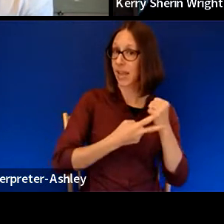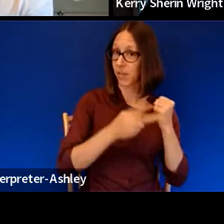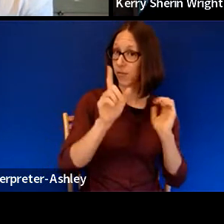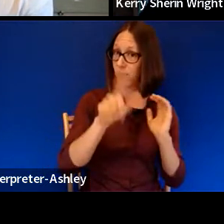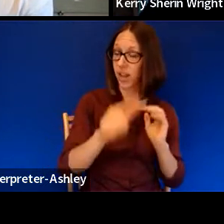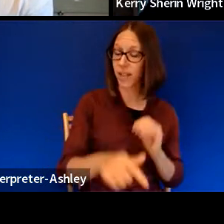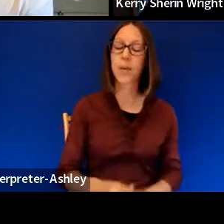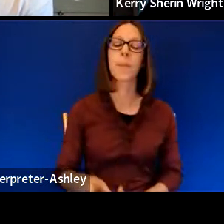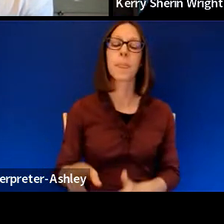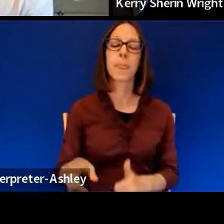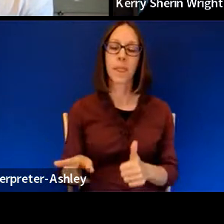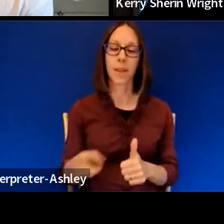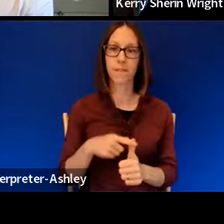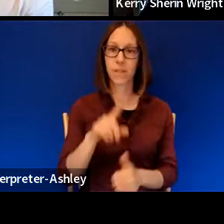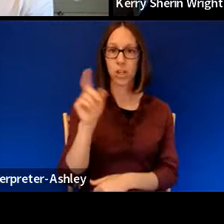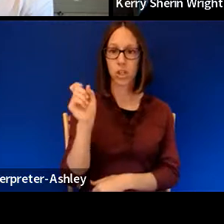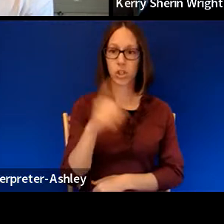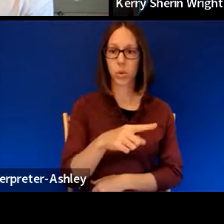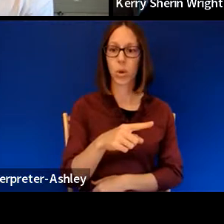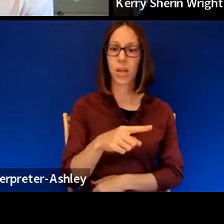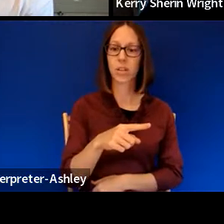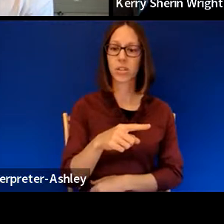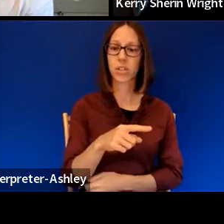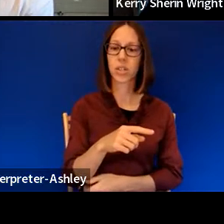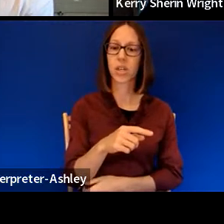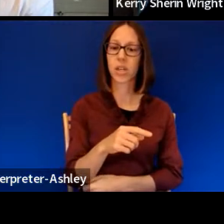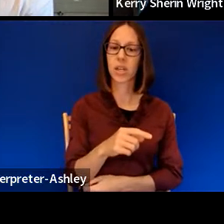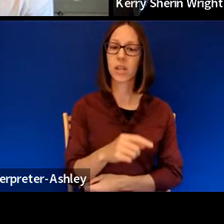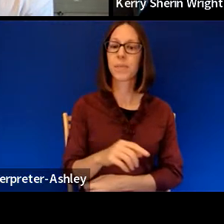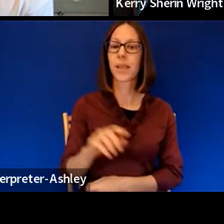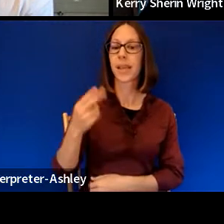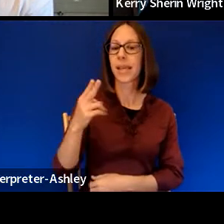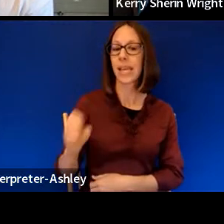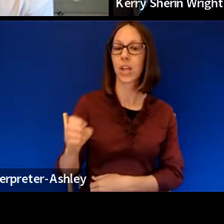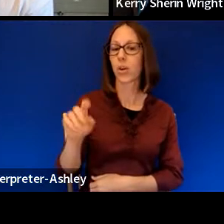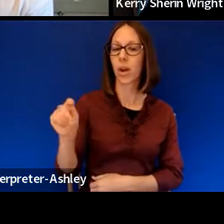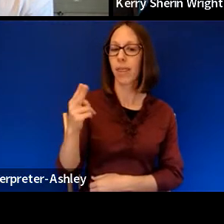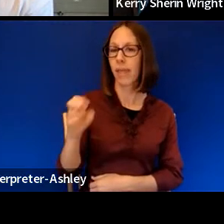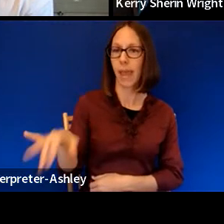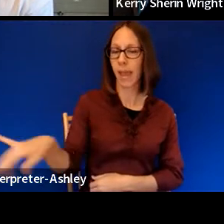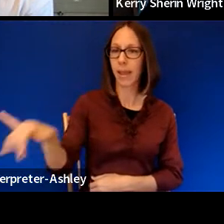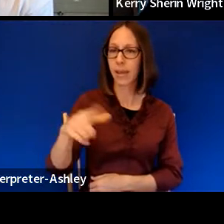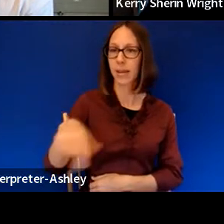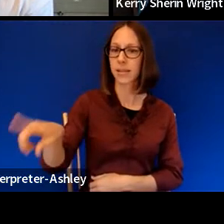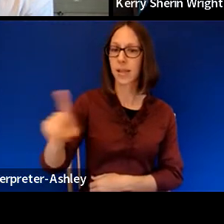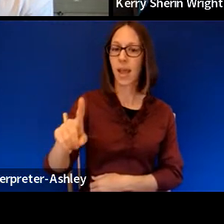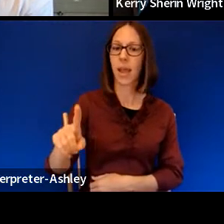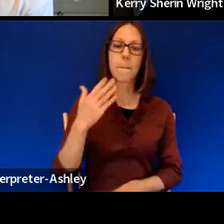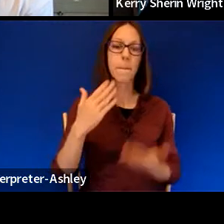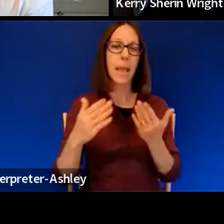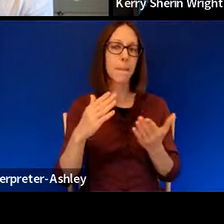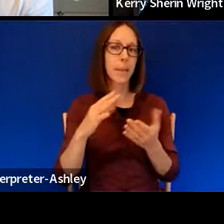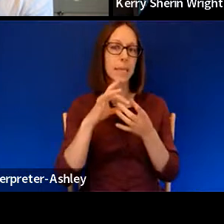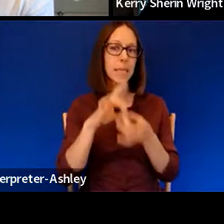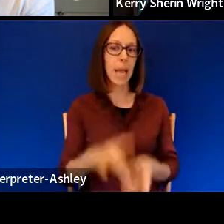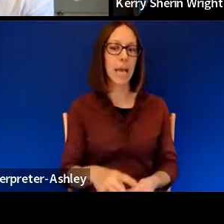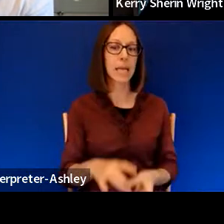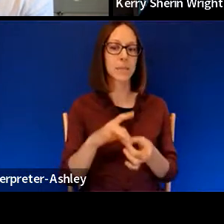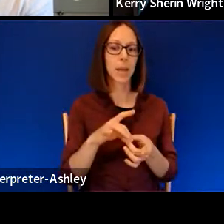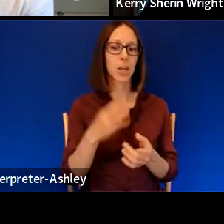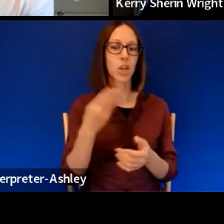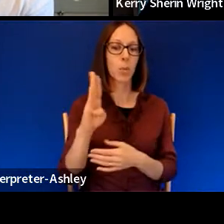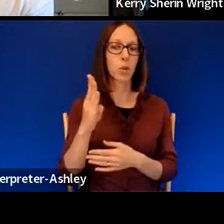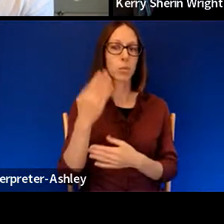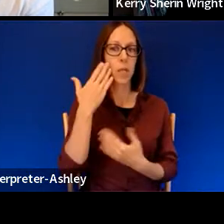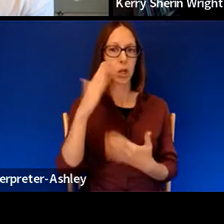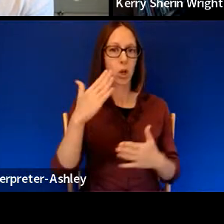Uh, she said, or he, they say, perhaps this is an aspect of blues that I'm just not aware of, but what